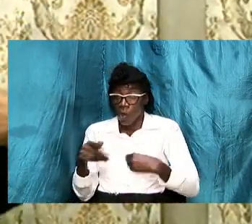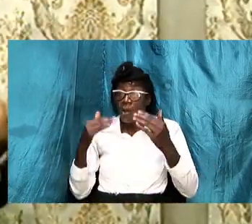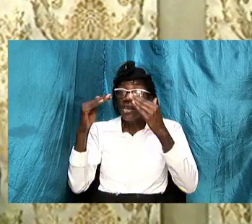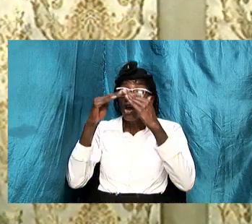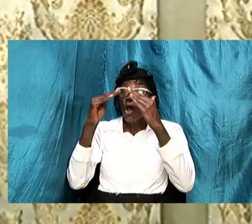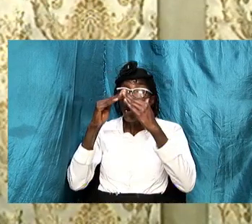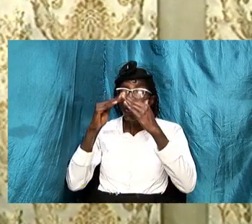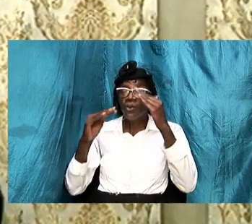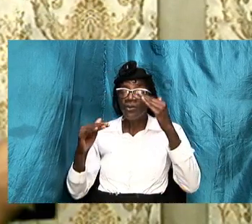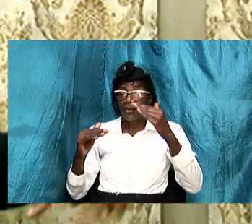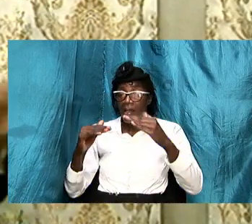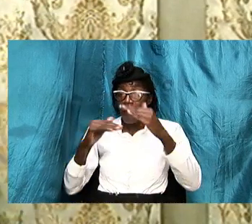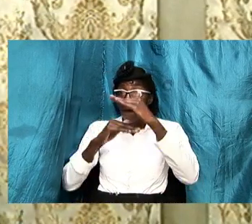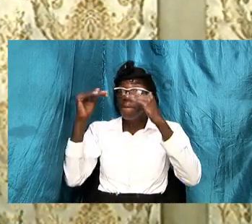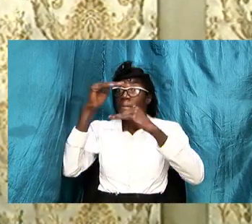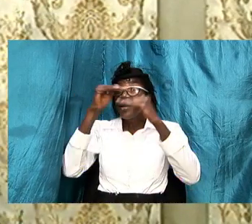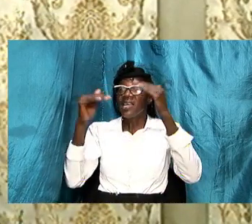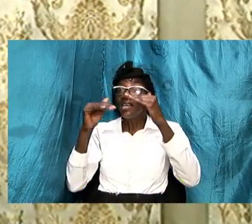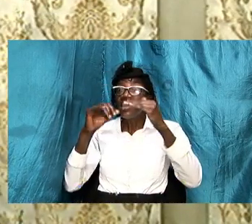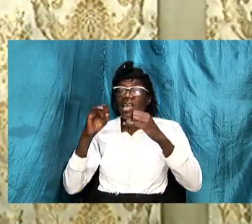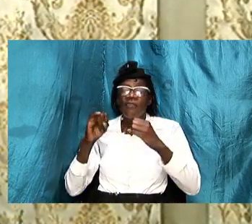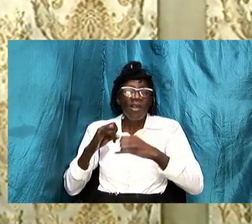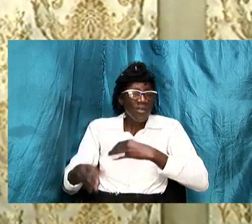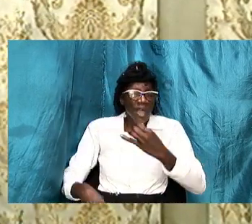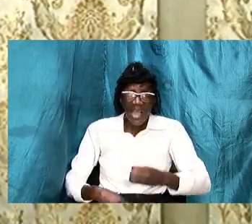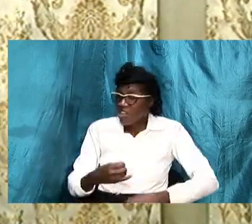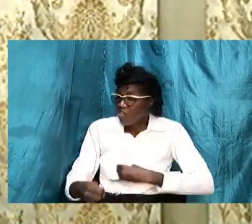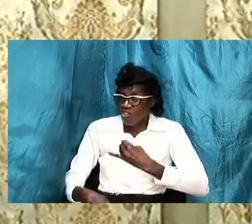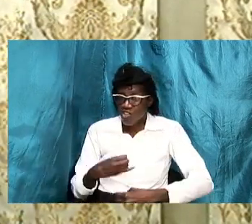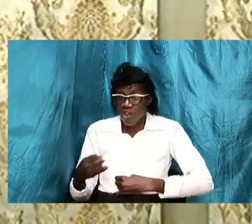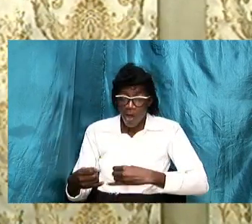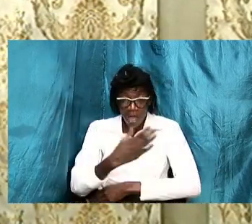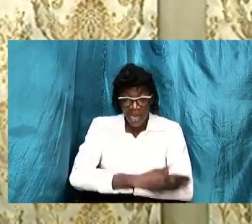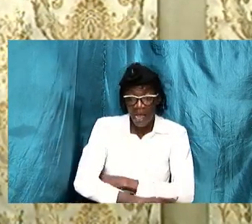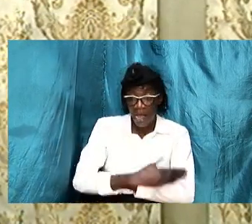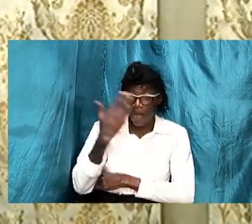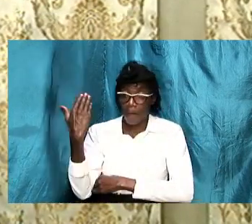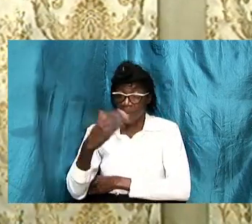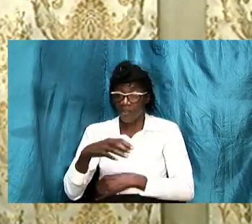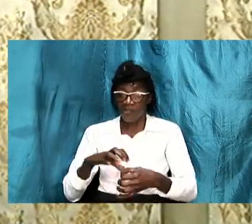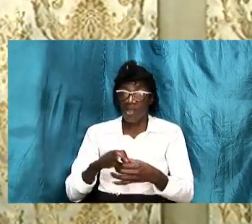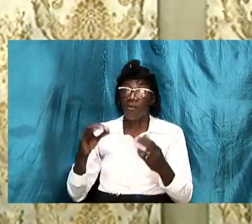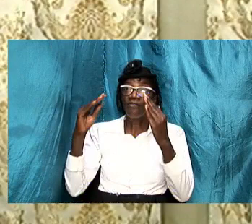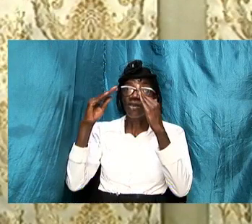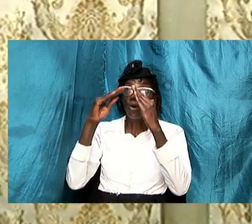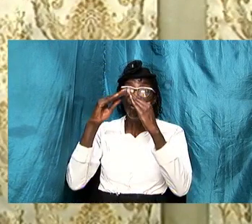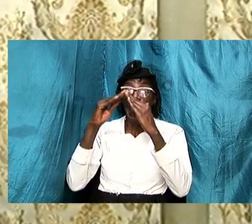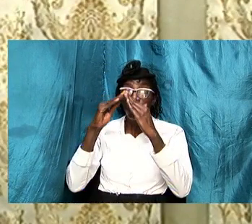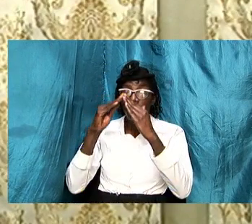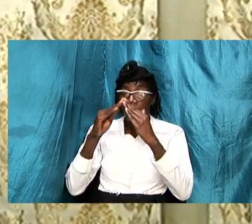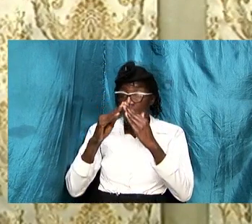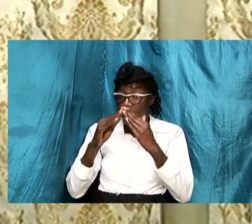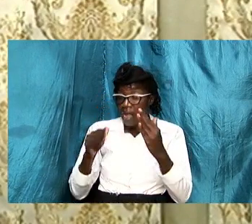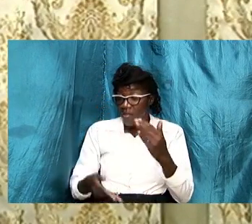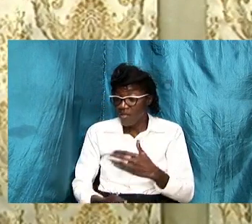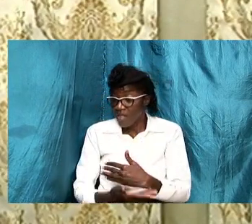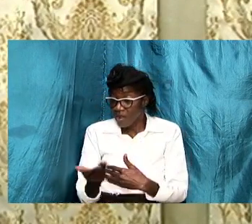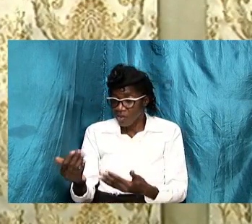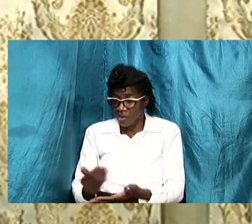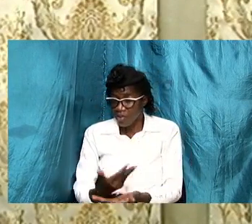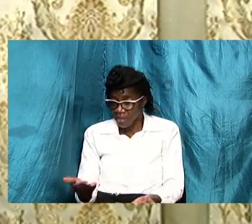going to enjoy the atmosphere of the home then there are some things that are going to be inside